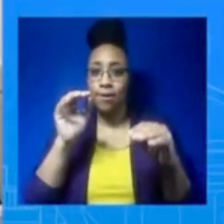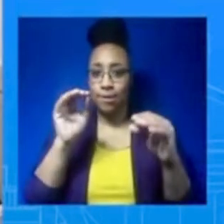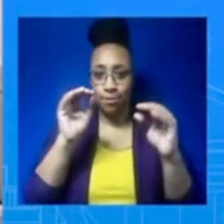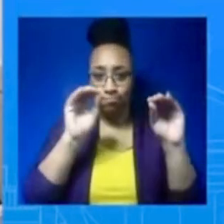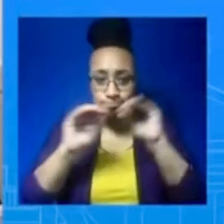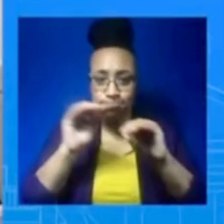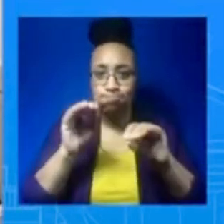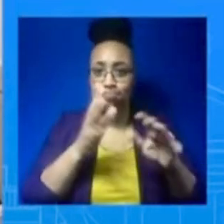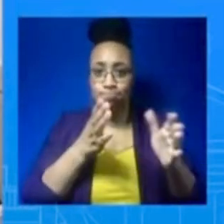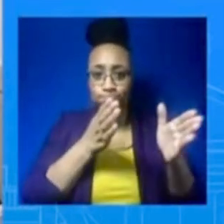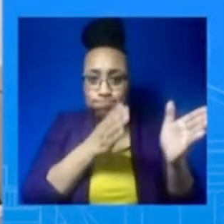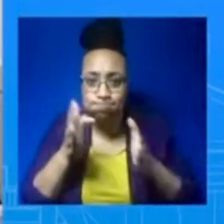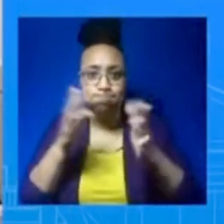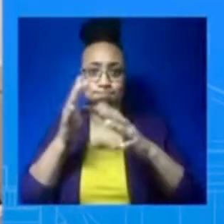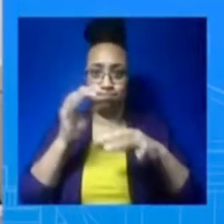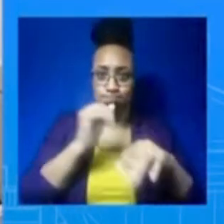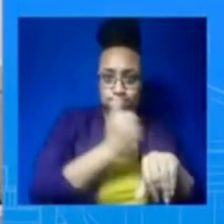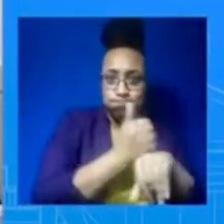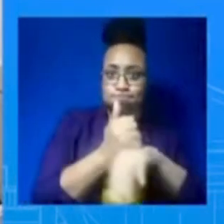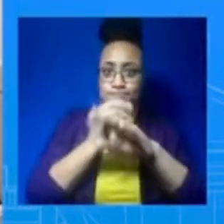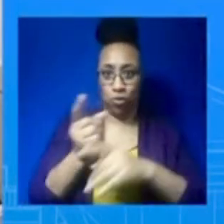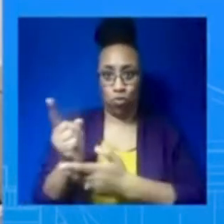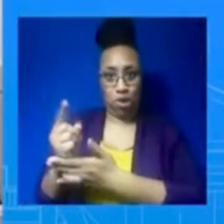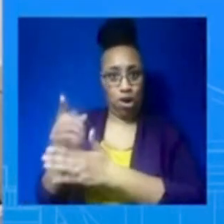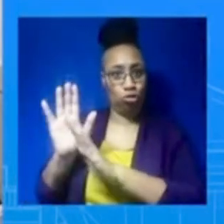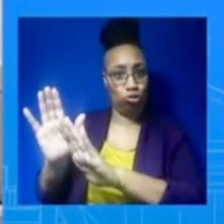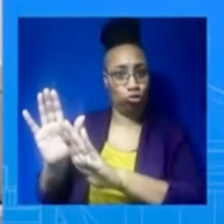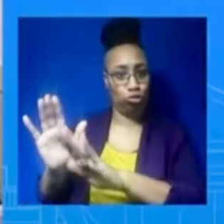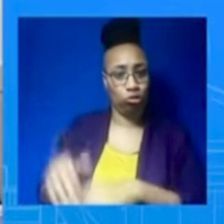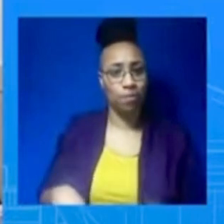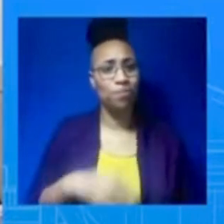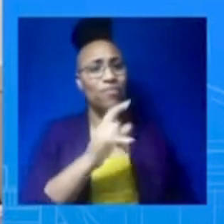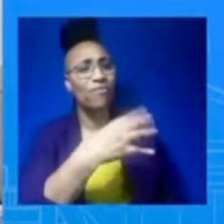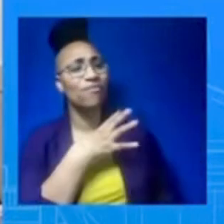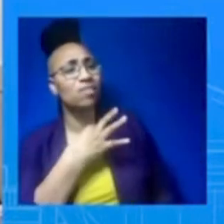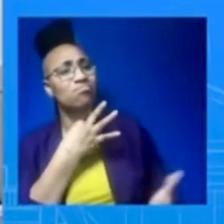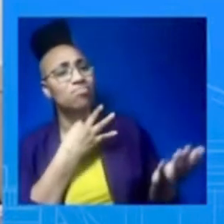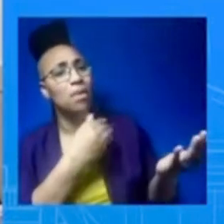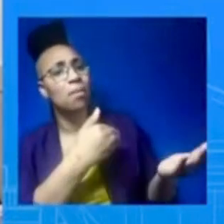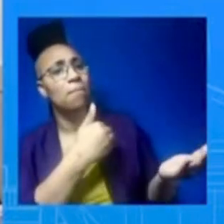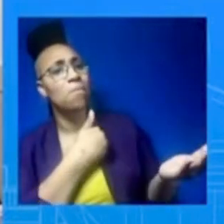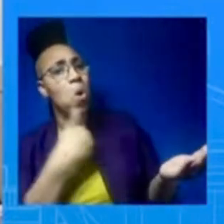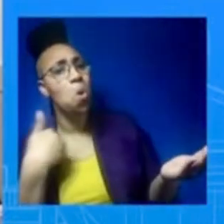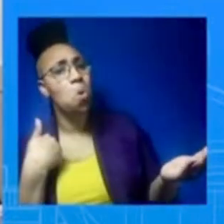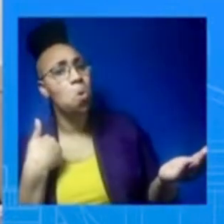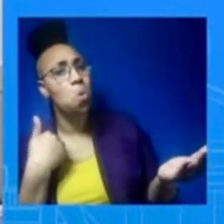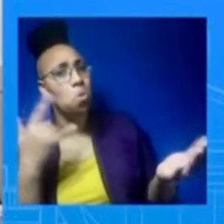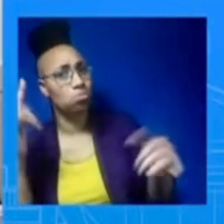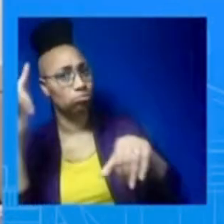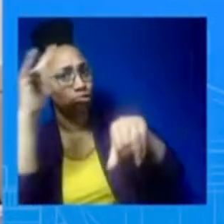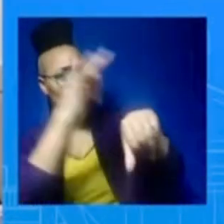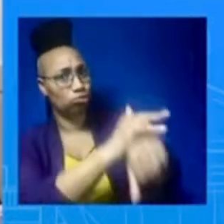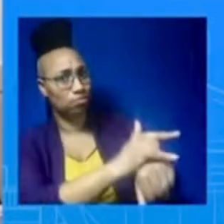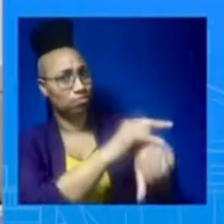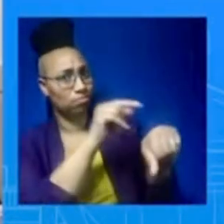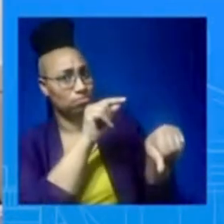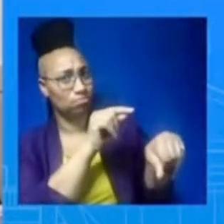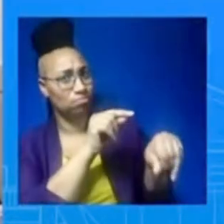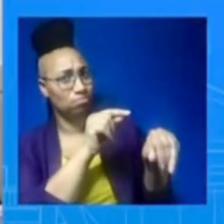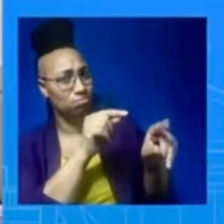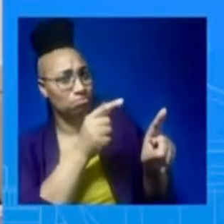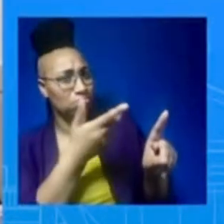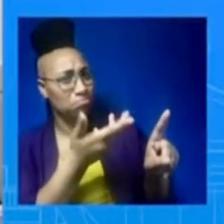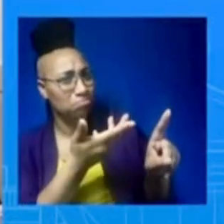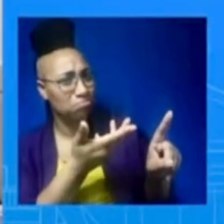in late January, the administration announced dozens of Bradleys would be sent to Ukraine. Any update? Those